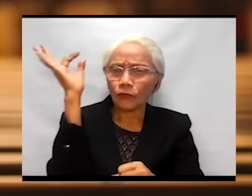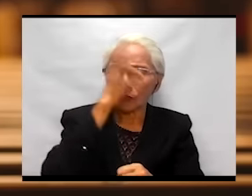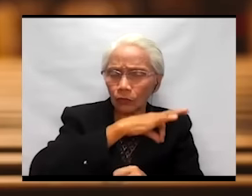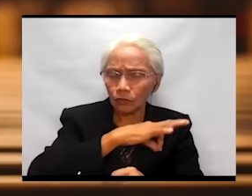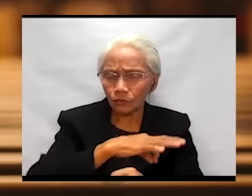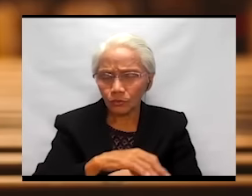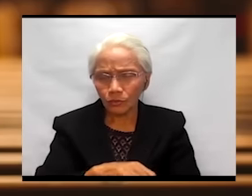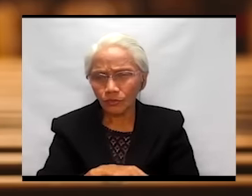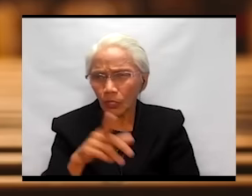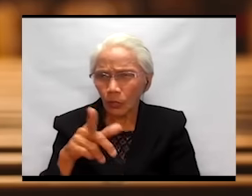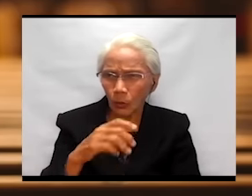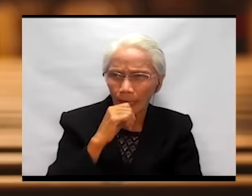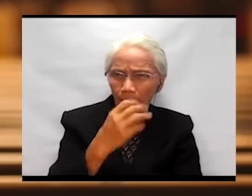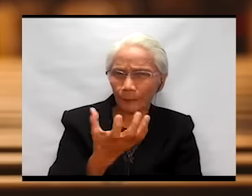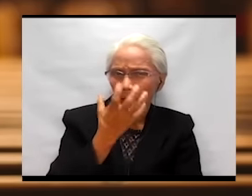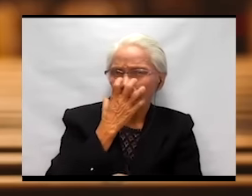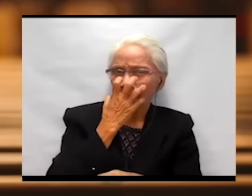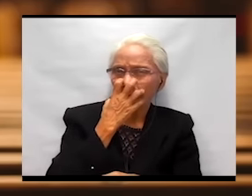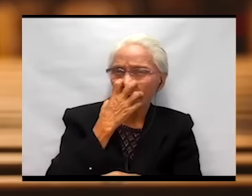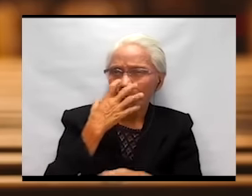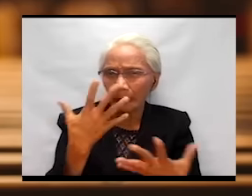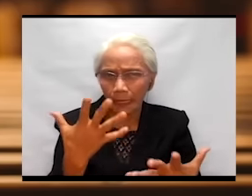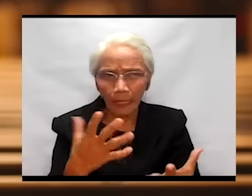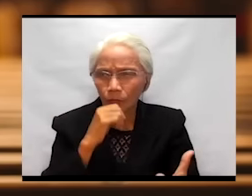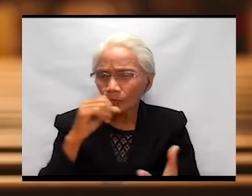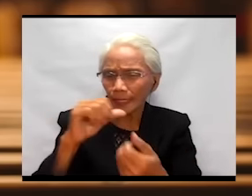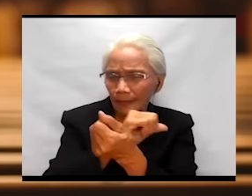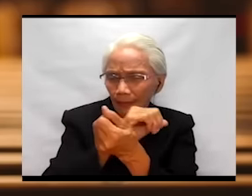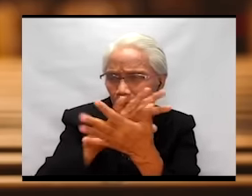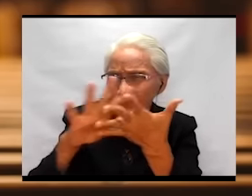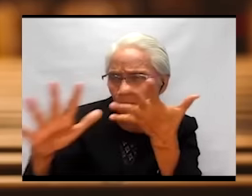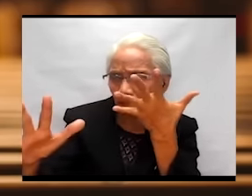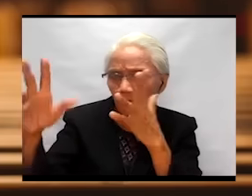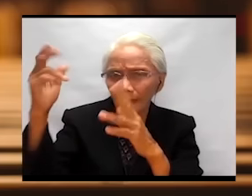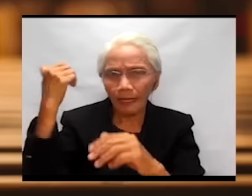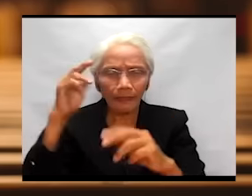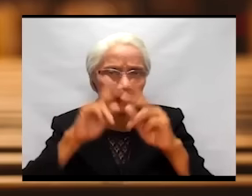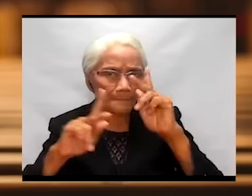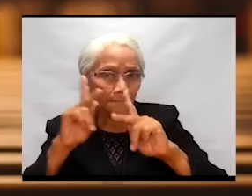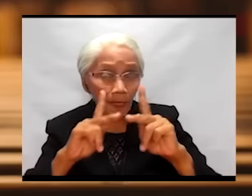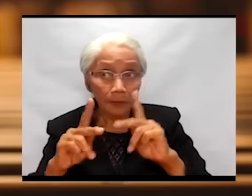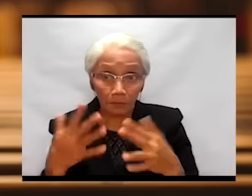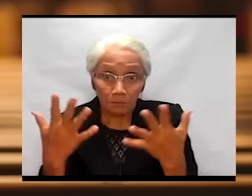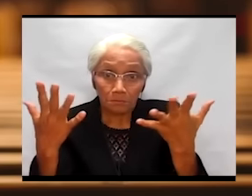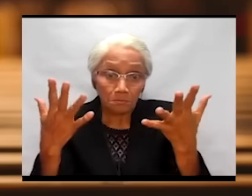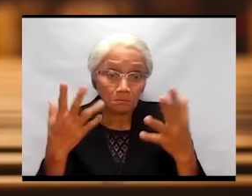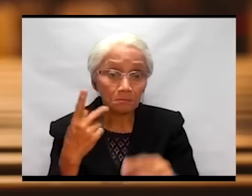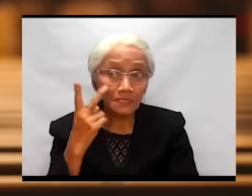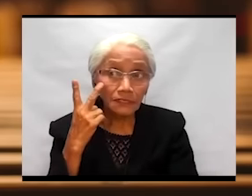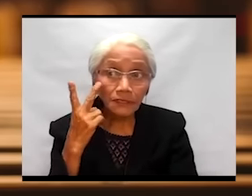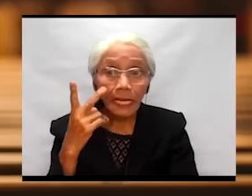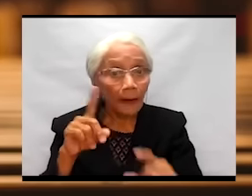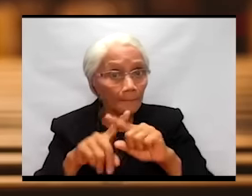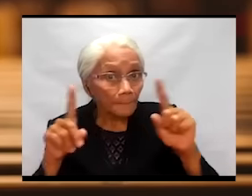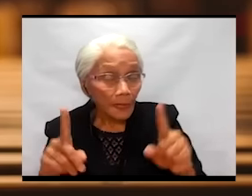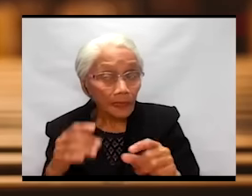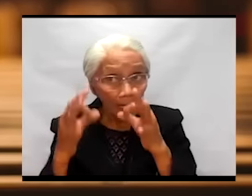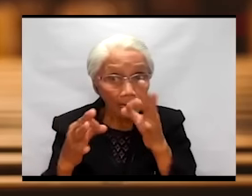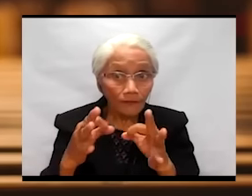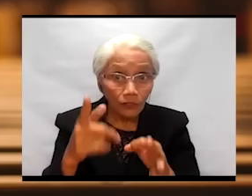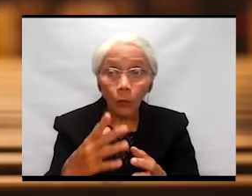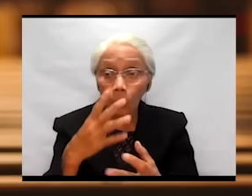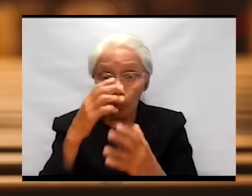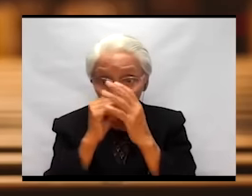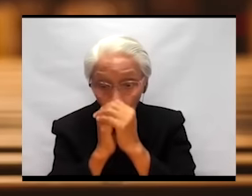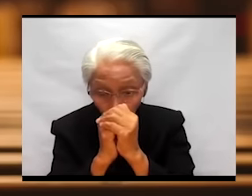You will not destroy other people. You see? But if you worship a false God, you